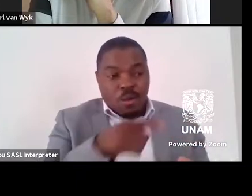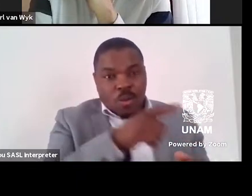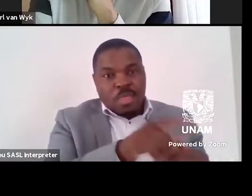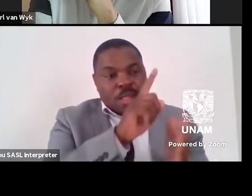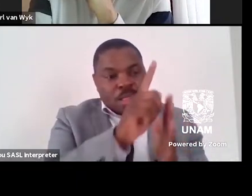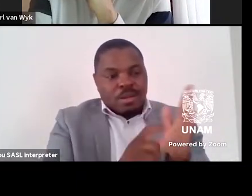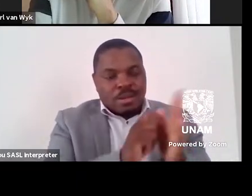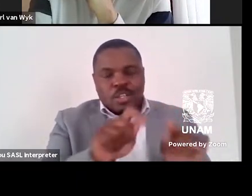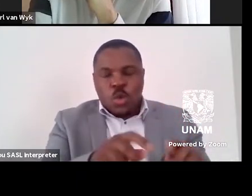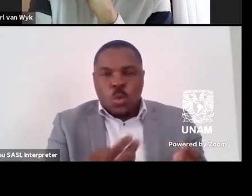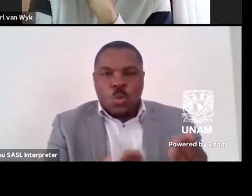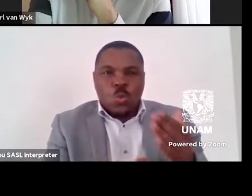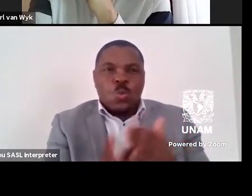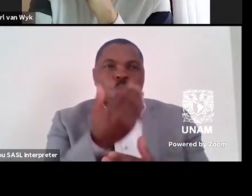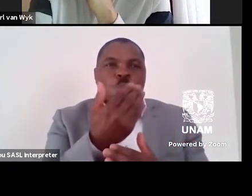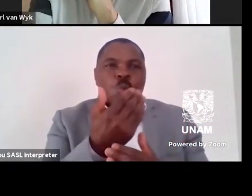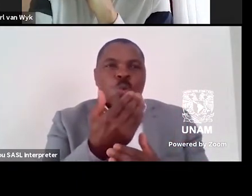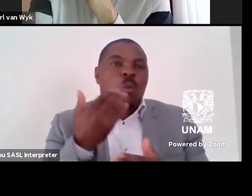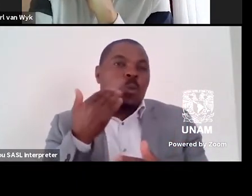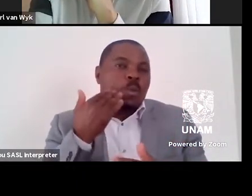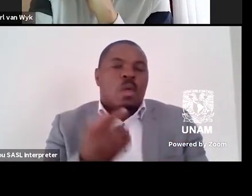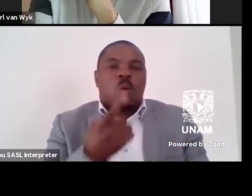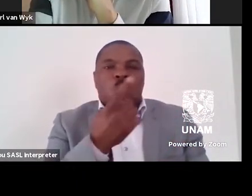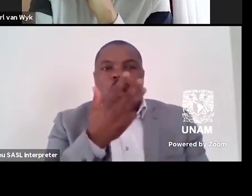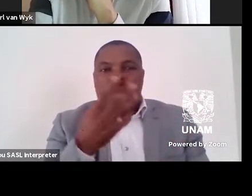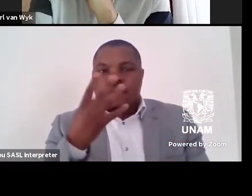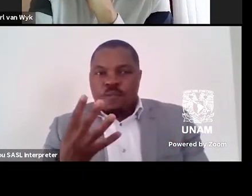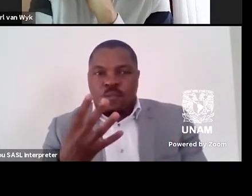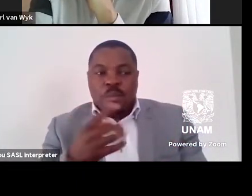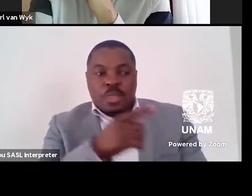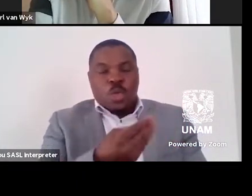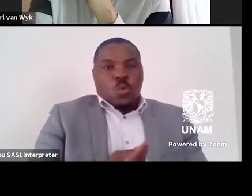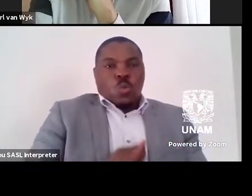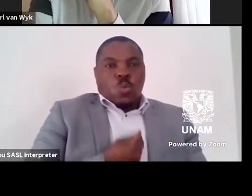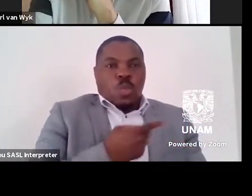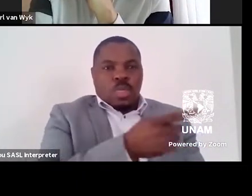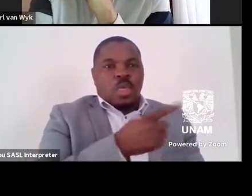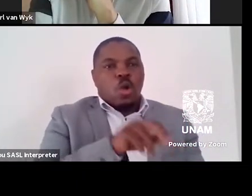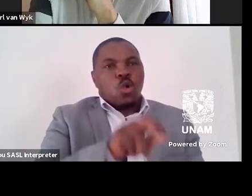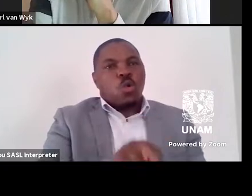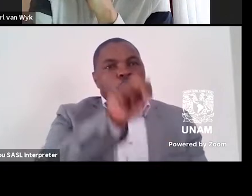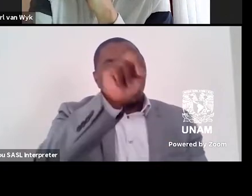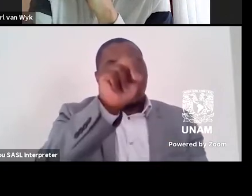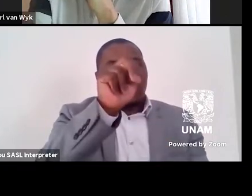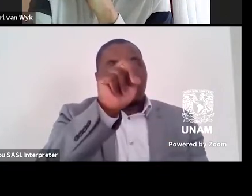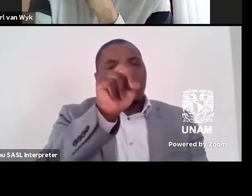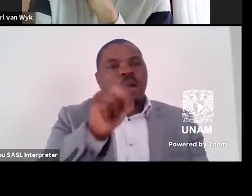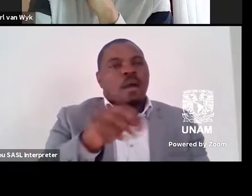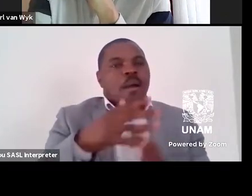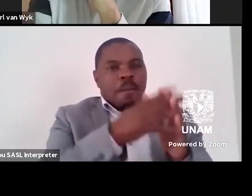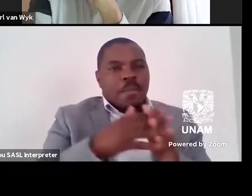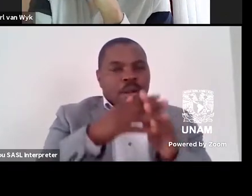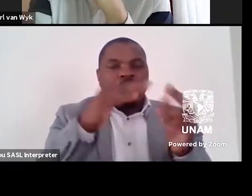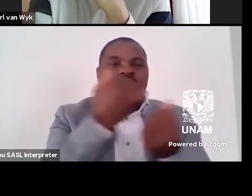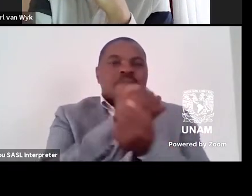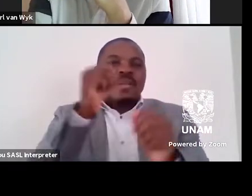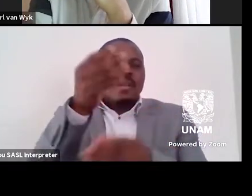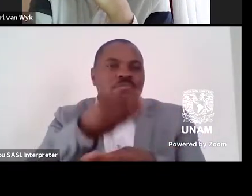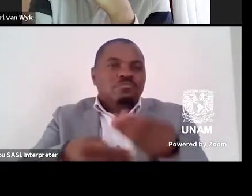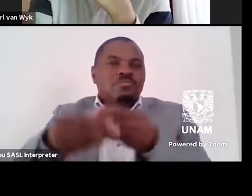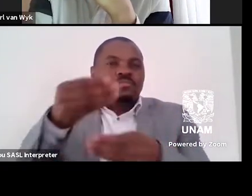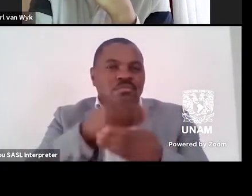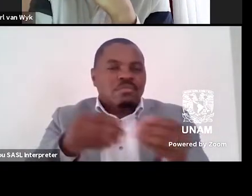One, in 1994, the year that the nation signed the North American Free Trade Agreement, which promised to propel